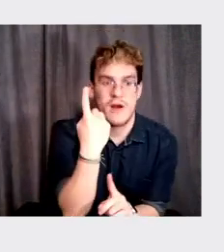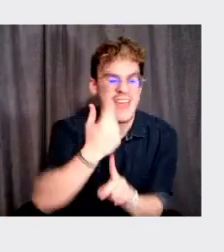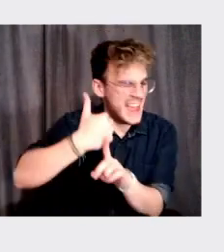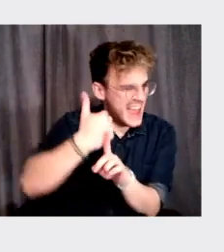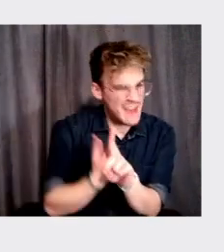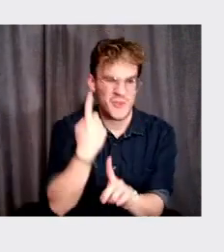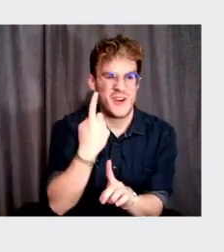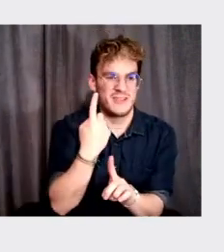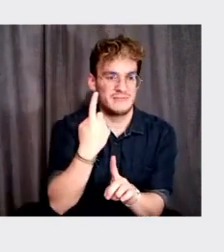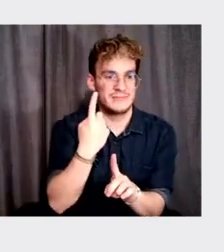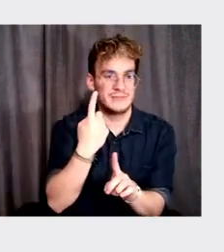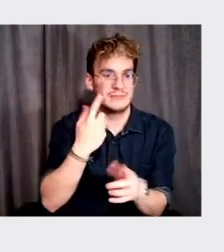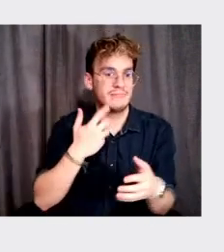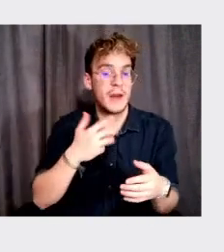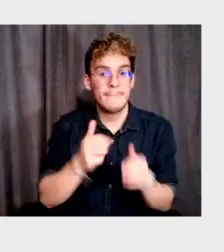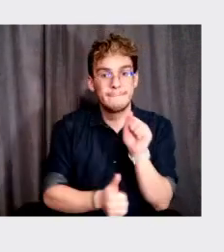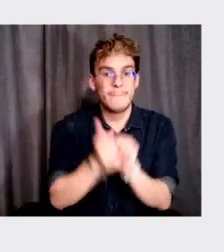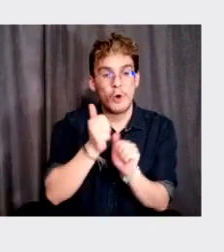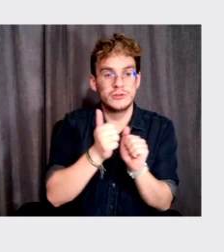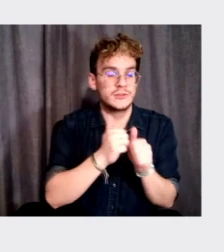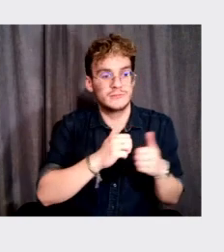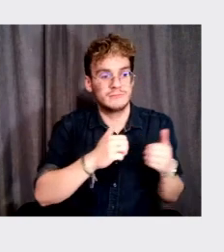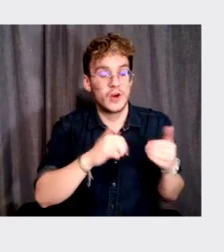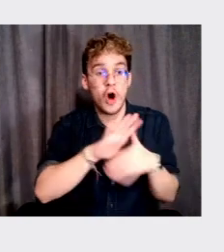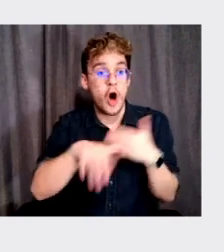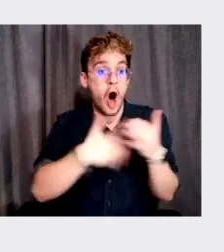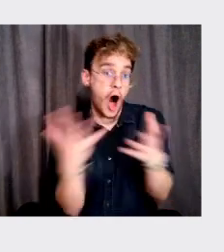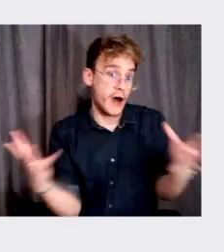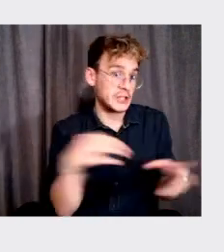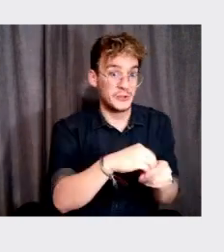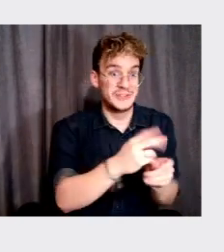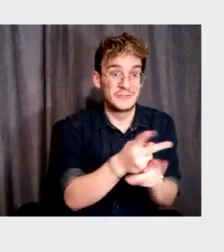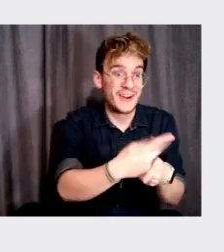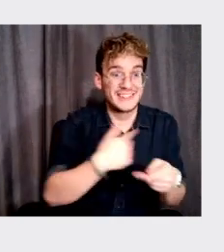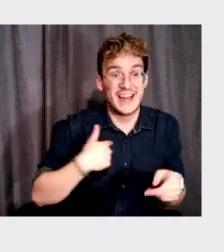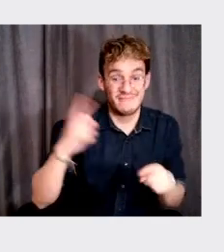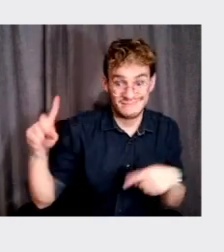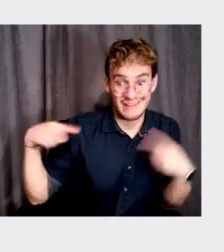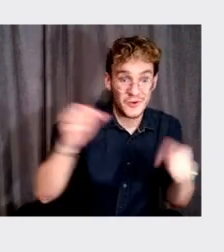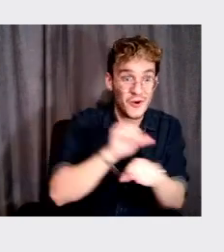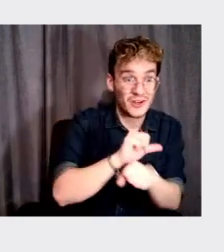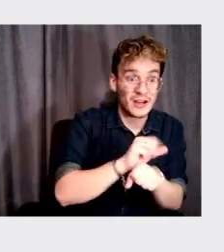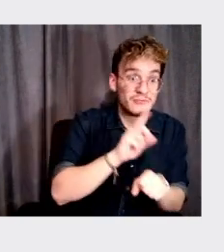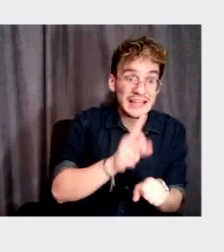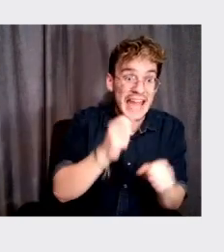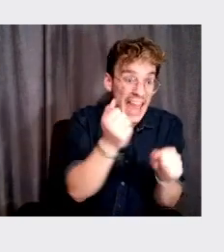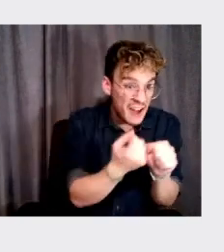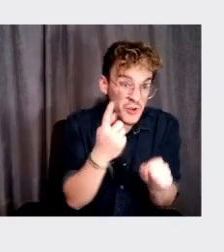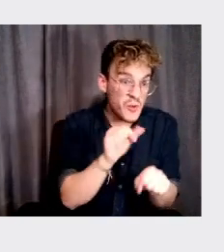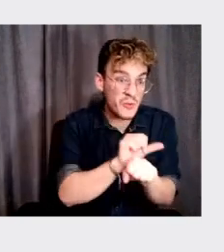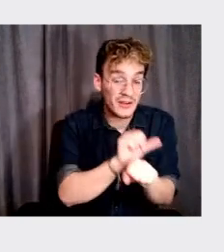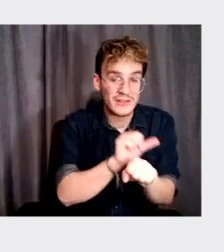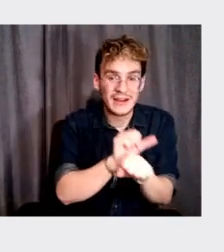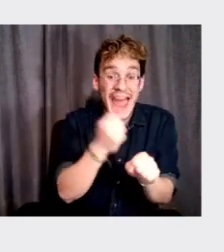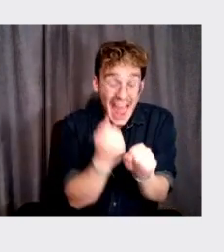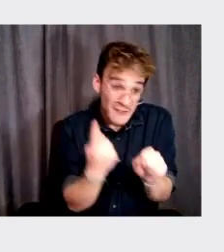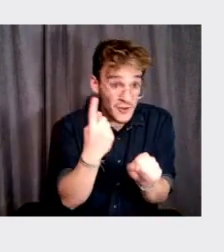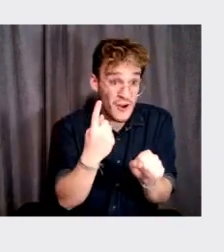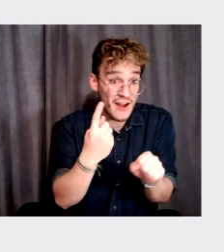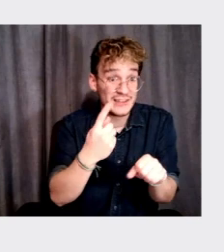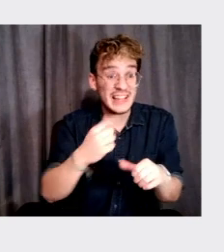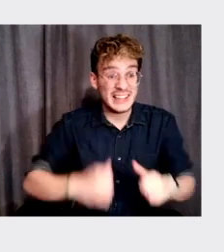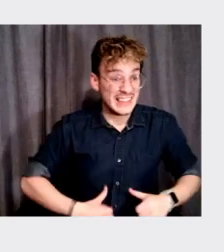It's the most democratic, you know, uh, product I think I've ever worked on. It's really like the target public is everybody, everybody